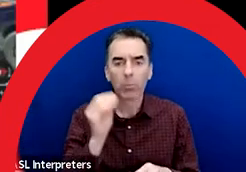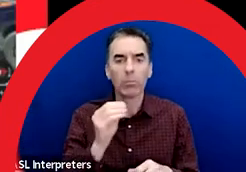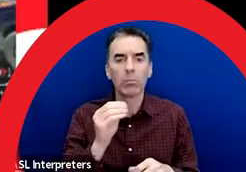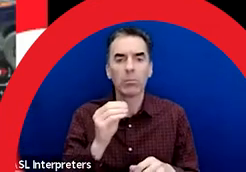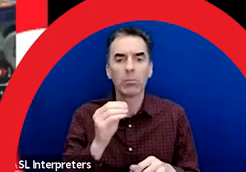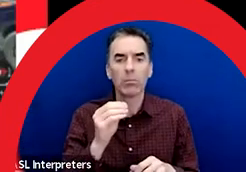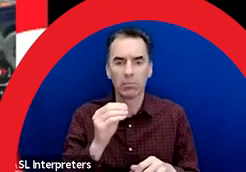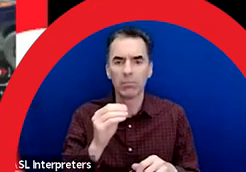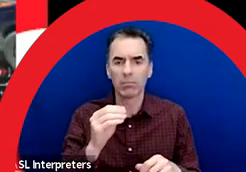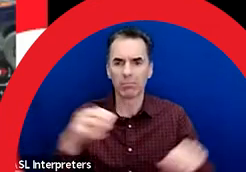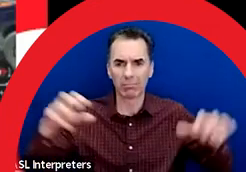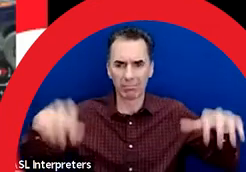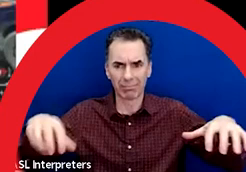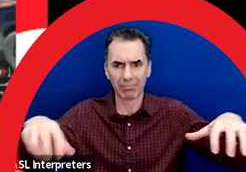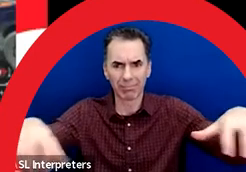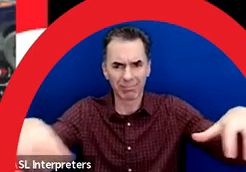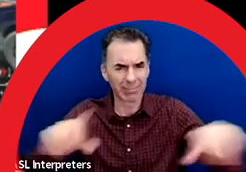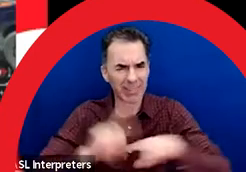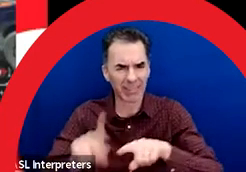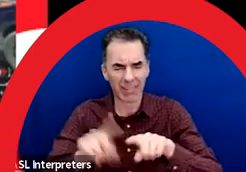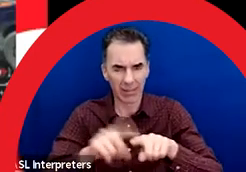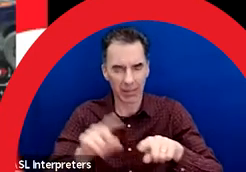views of the roadway where the mural will be.